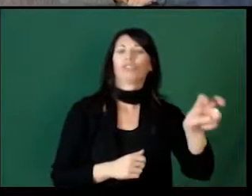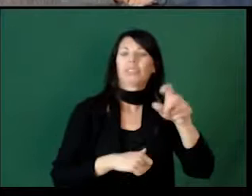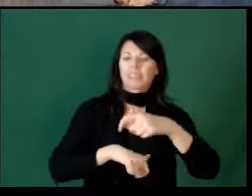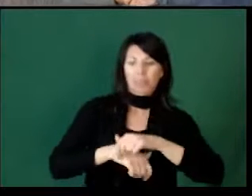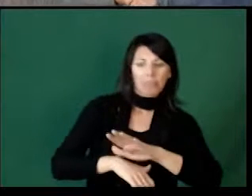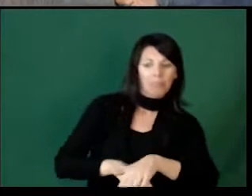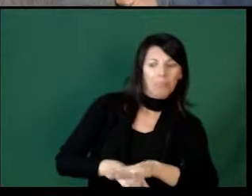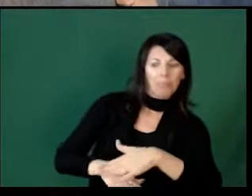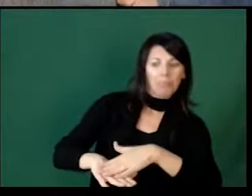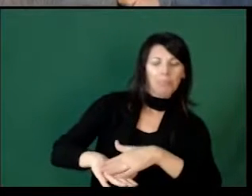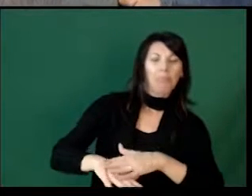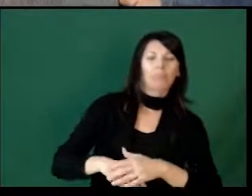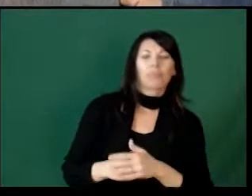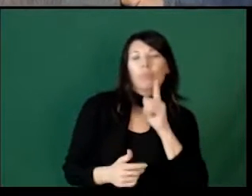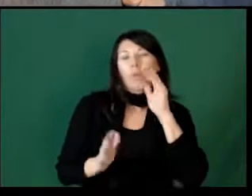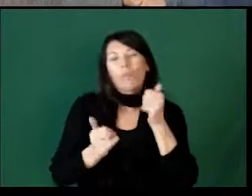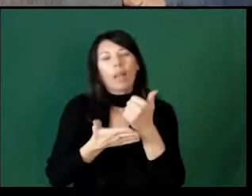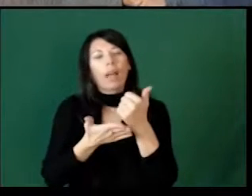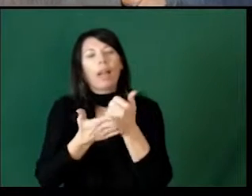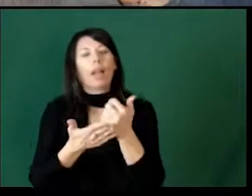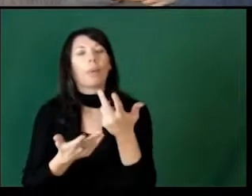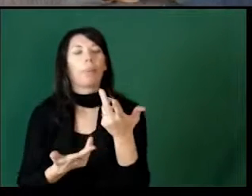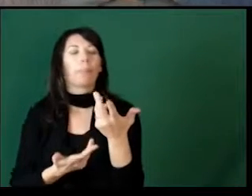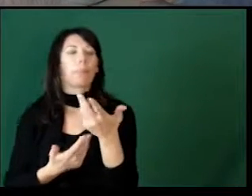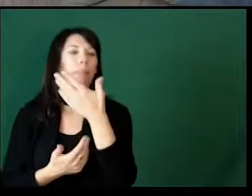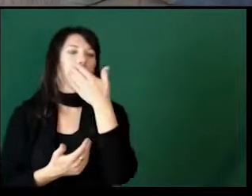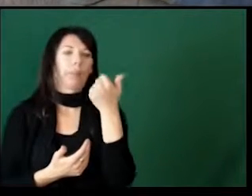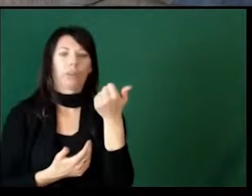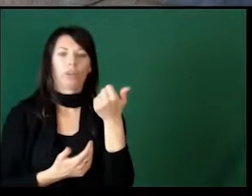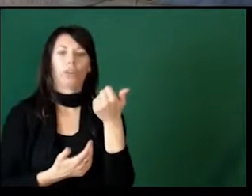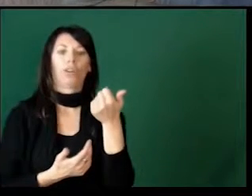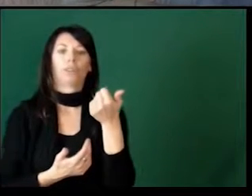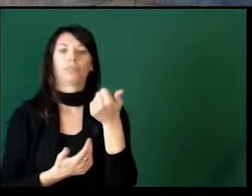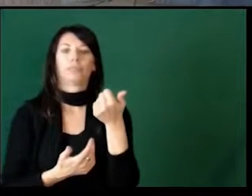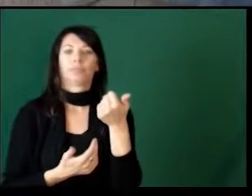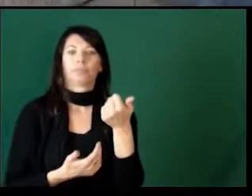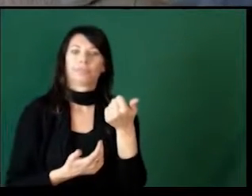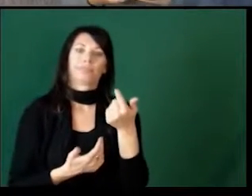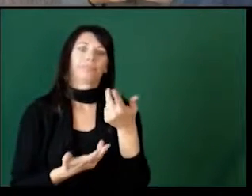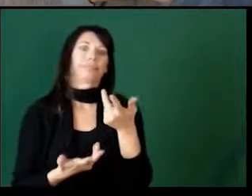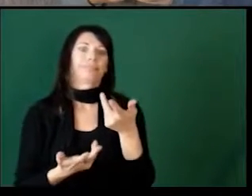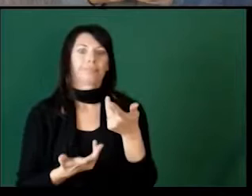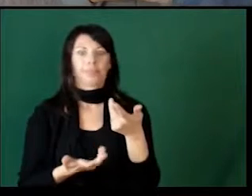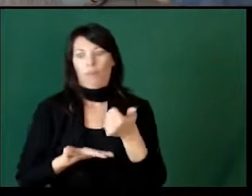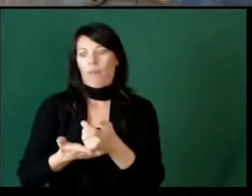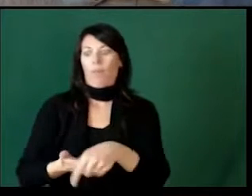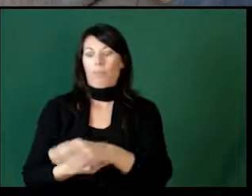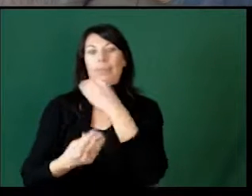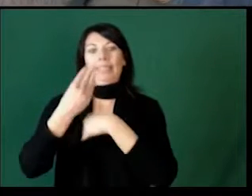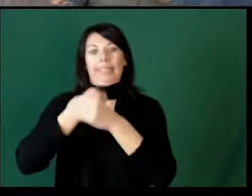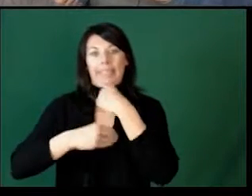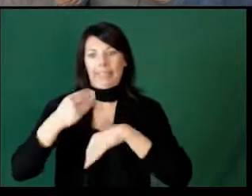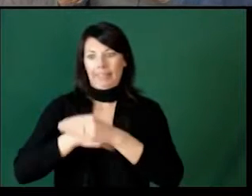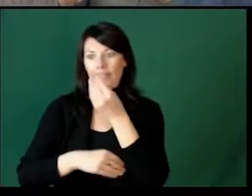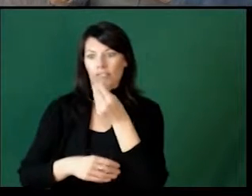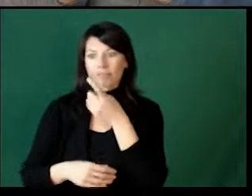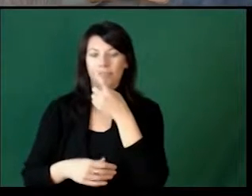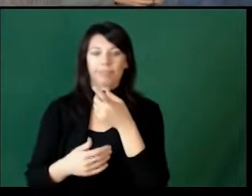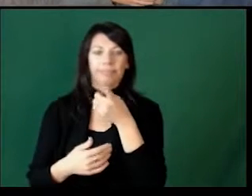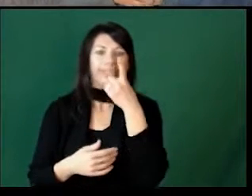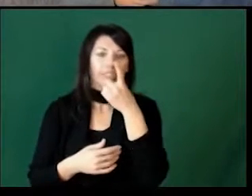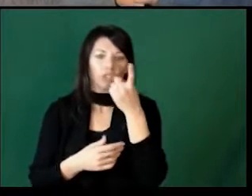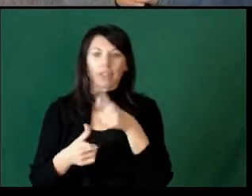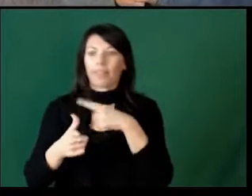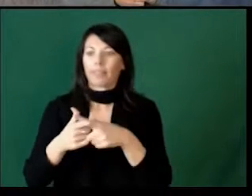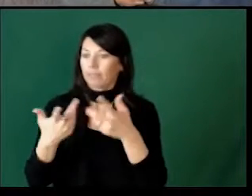and hopefully that will help a little bit with getting the kids to eat their dinner and then moving